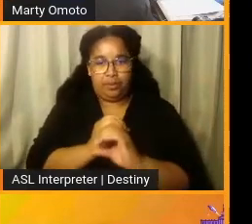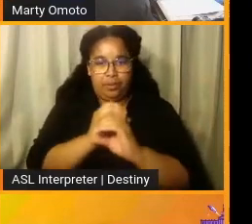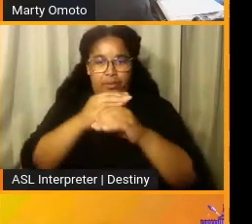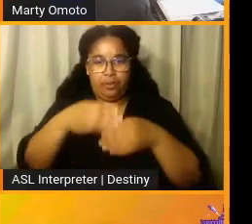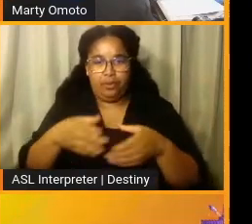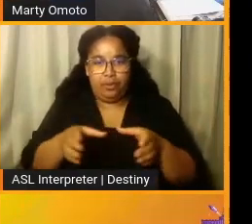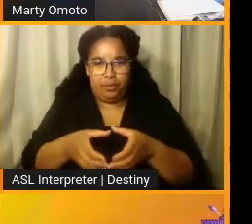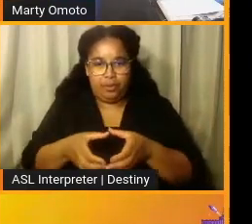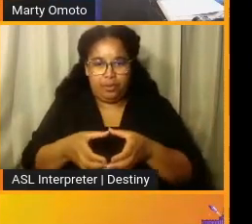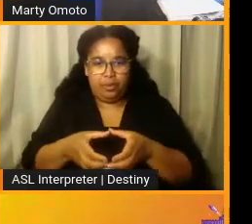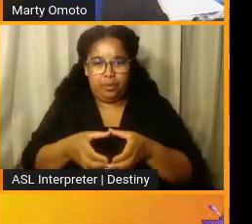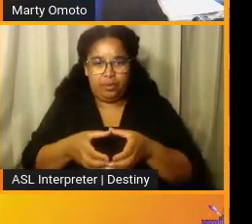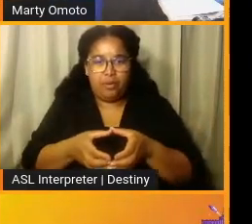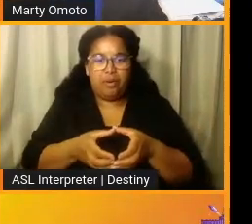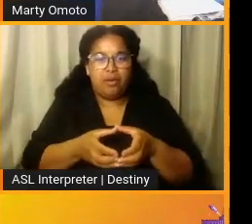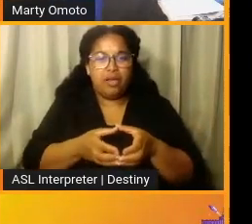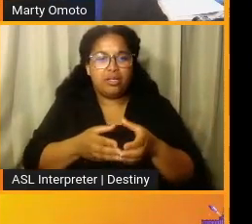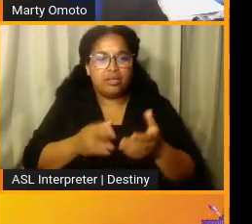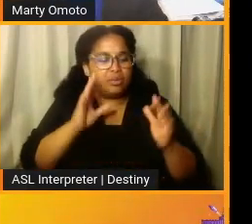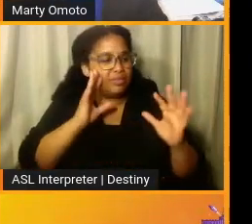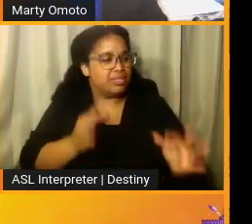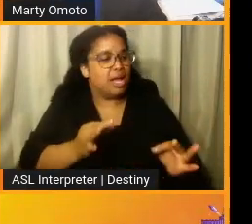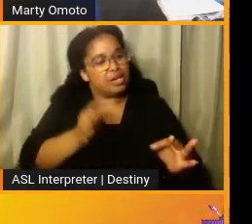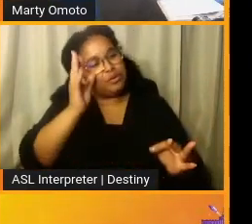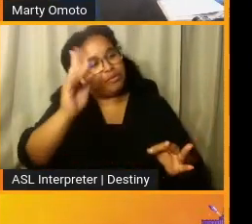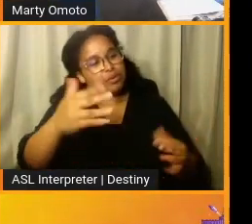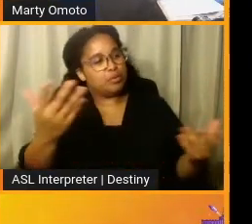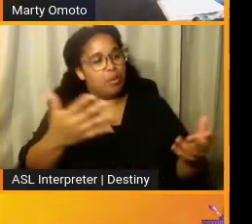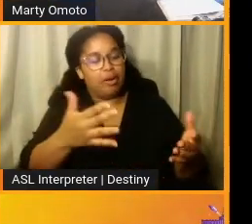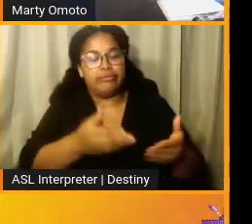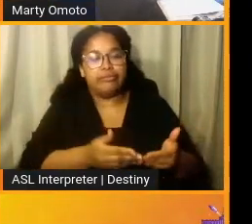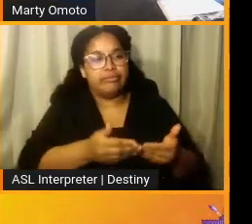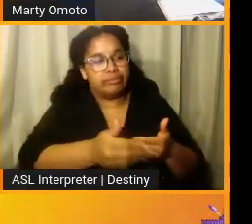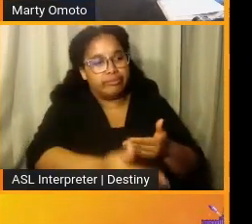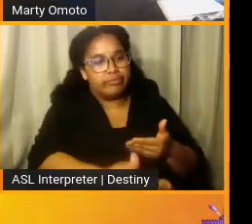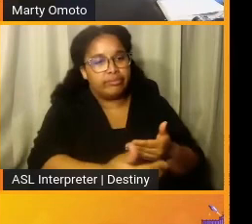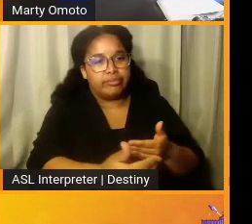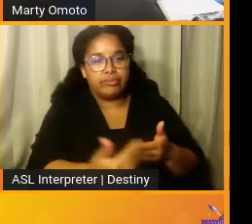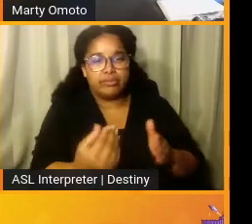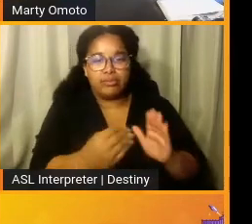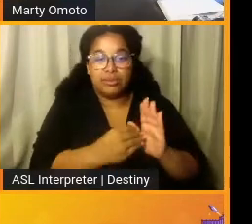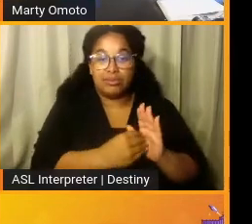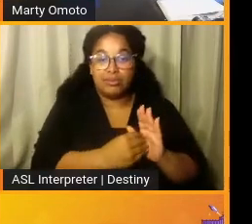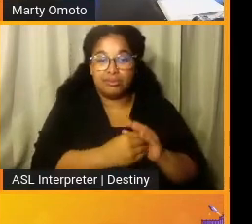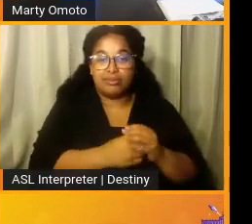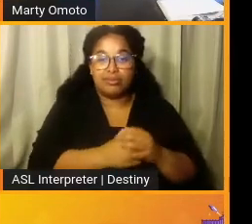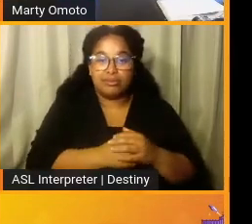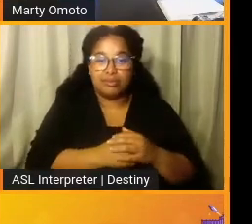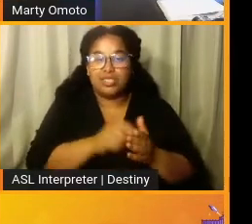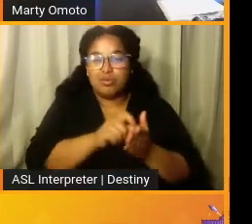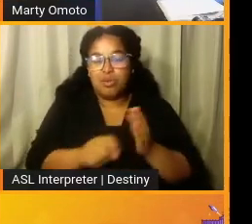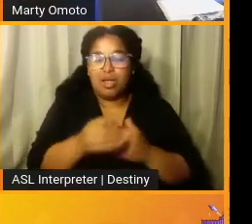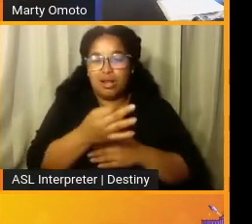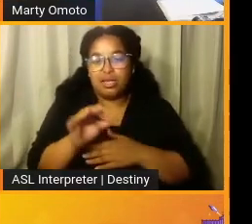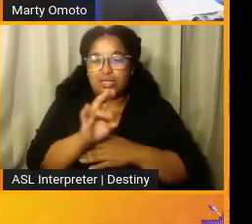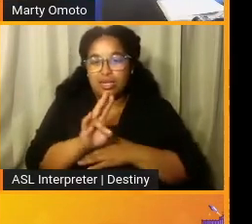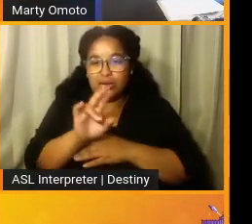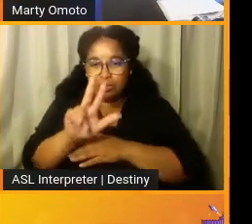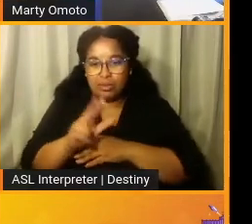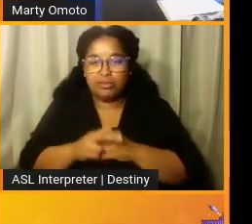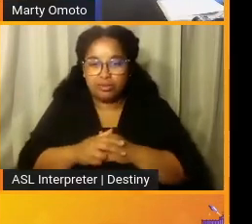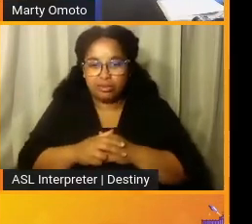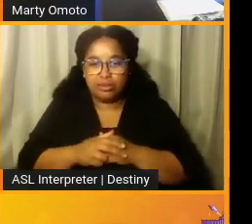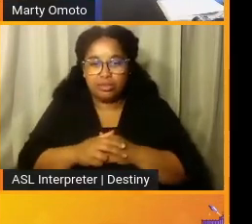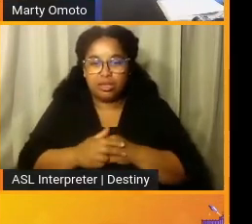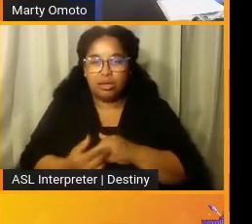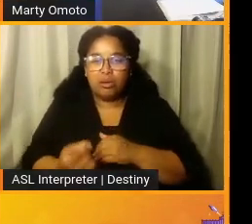to the future. They have decreed for us. And again, she wrote that in 1983. And, um, one of the things